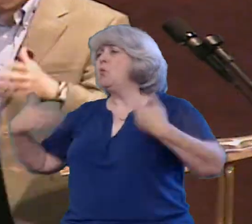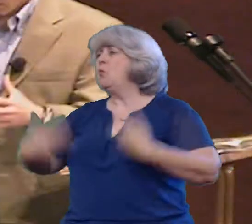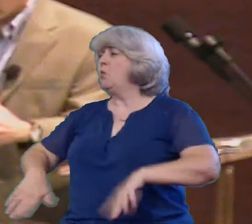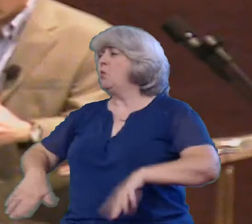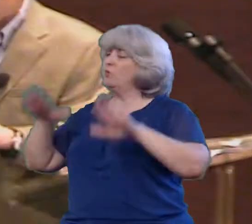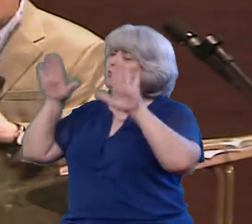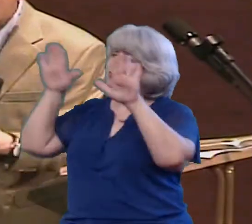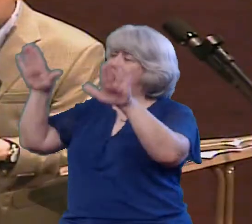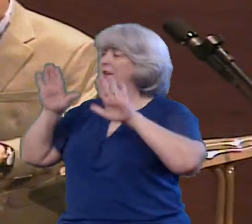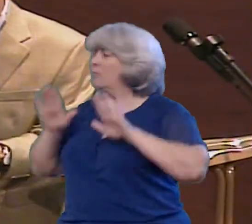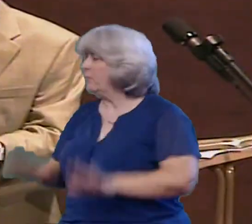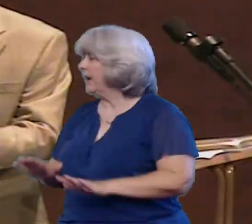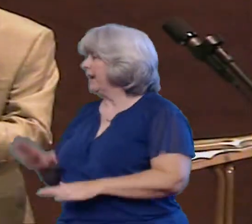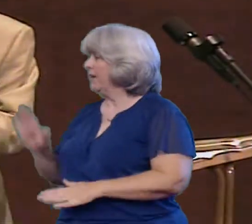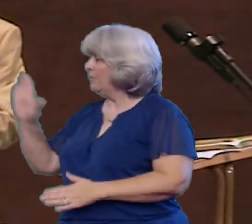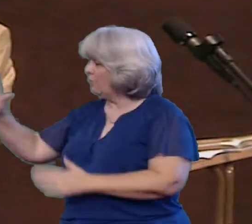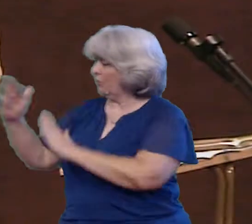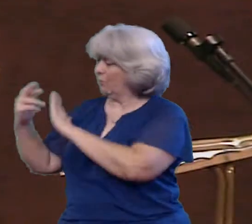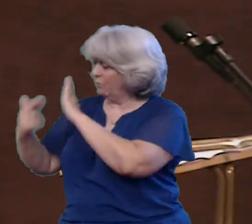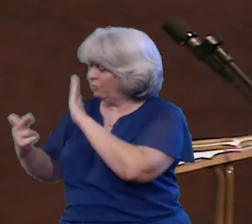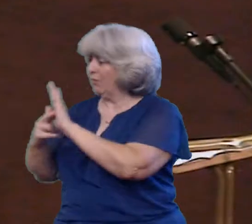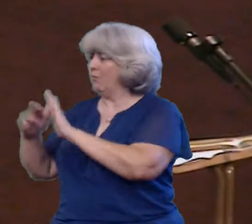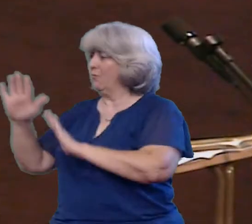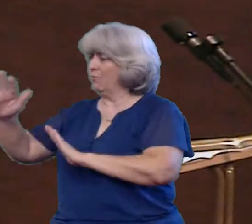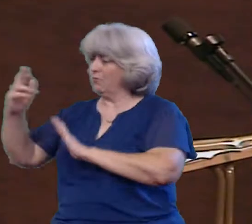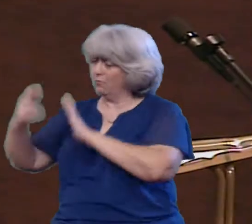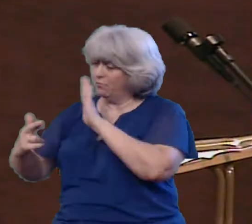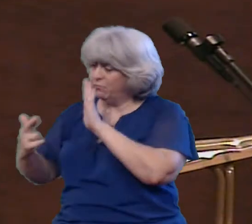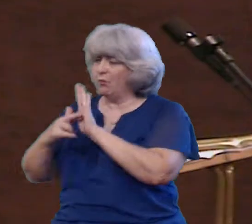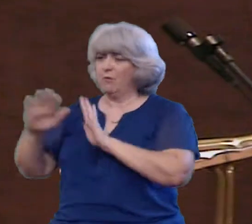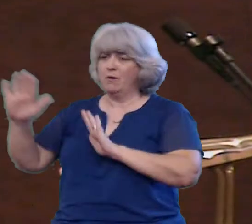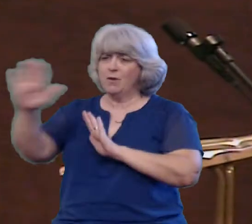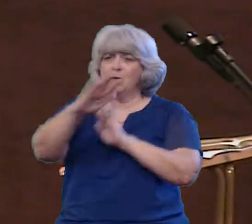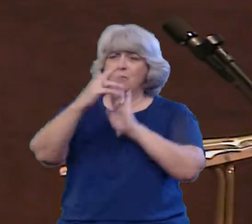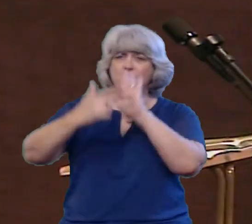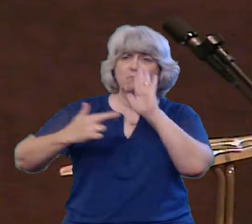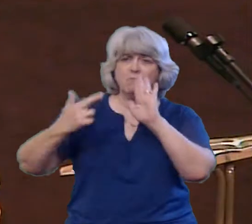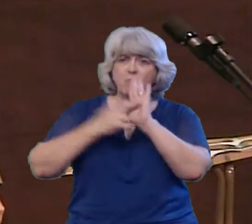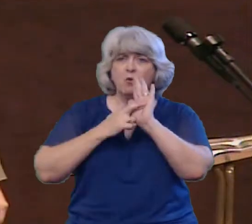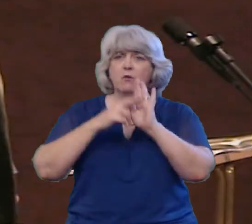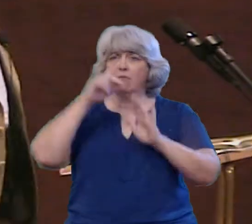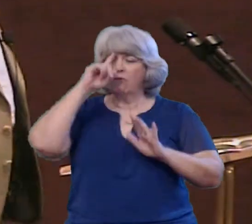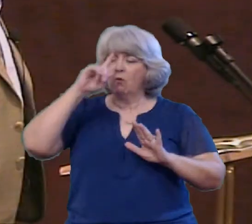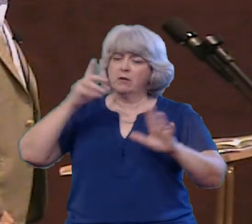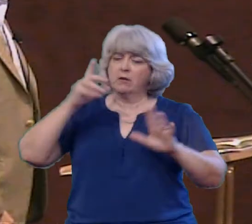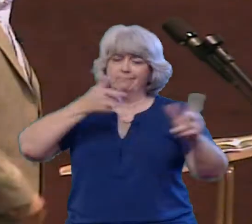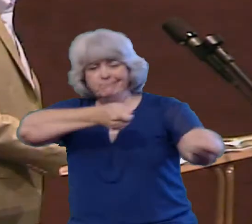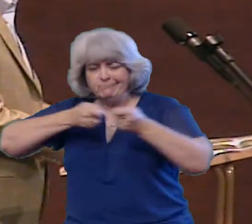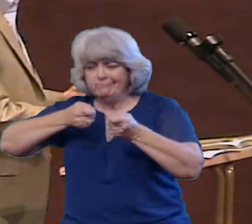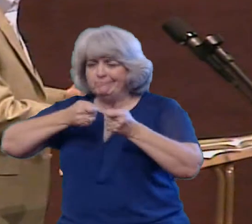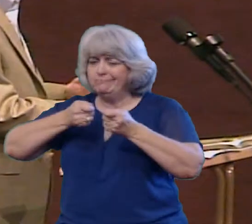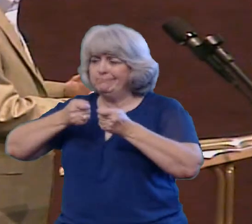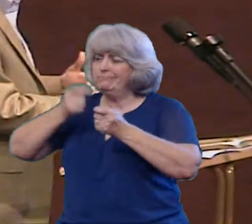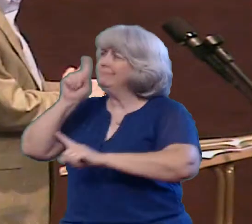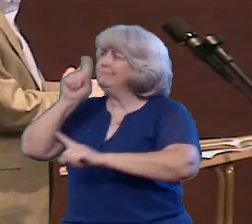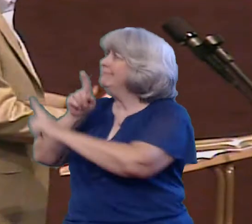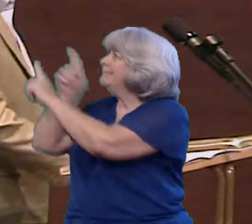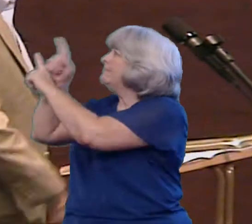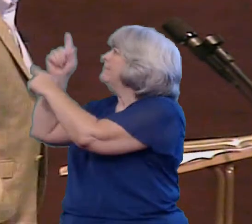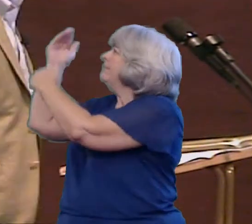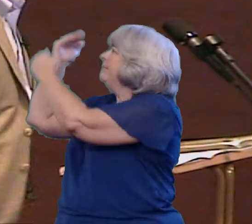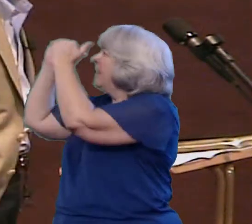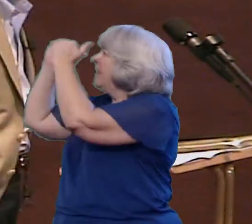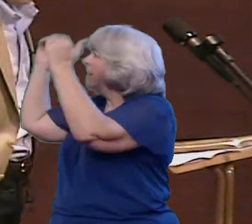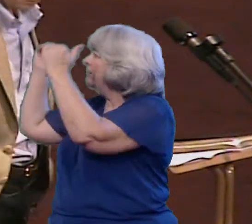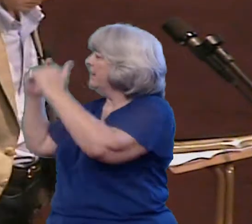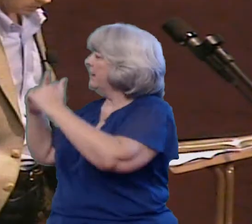this congregation and this family To get us to heaven To make us better To make us be closer to